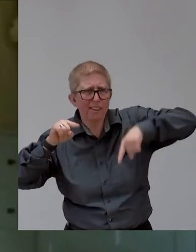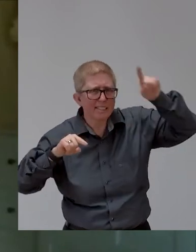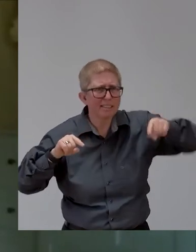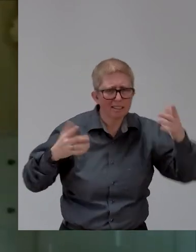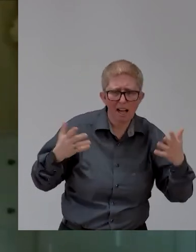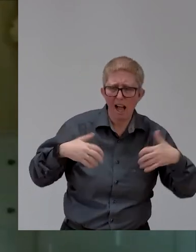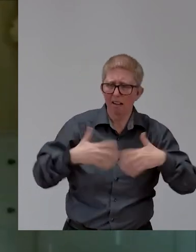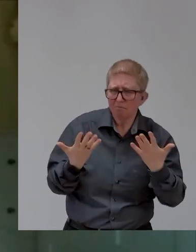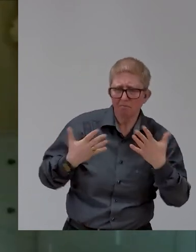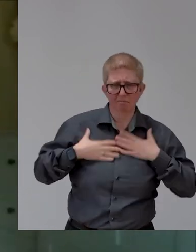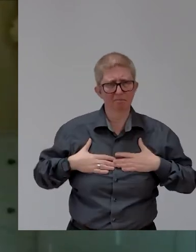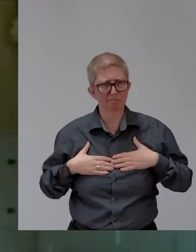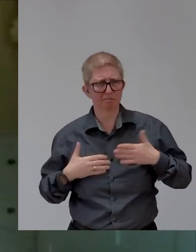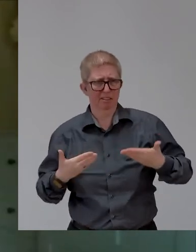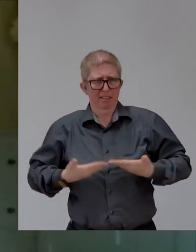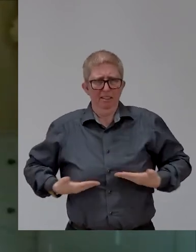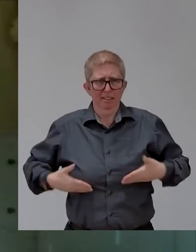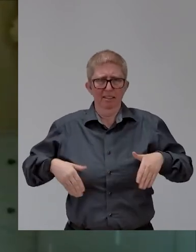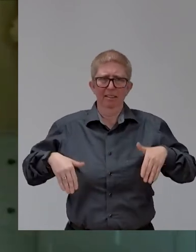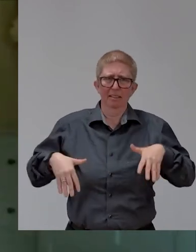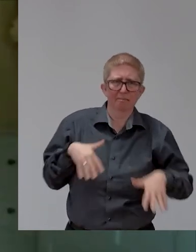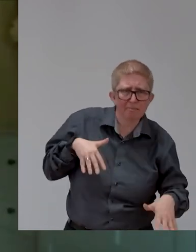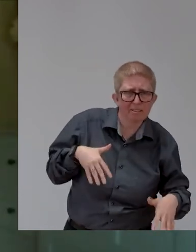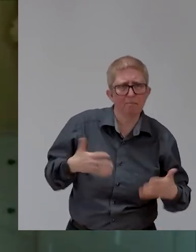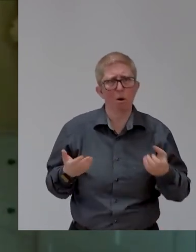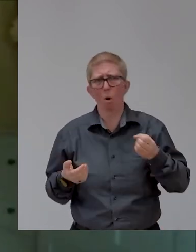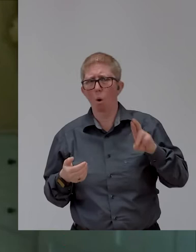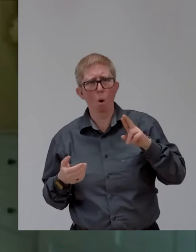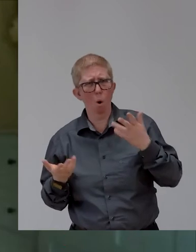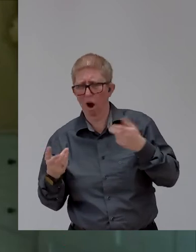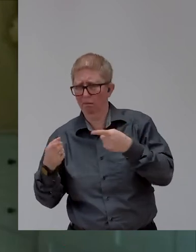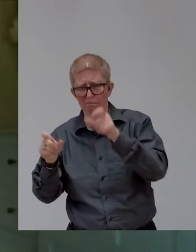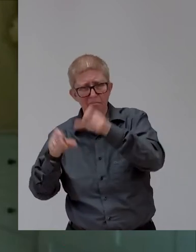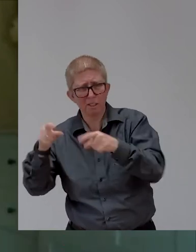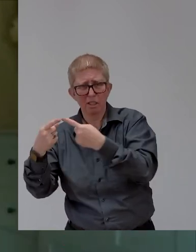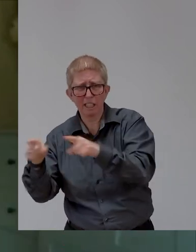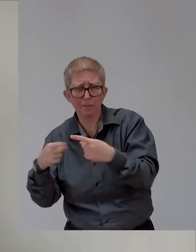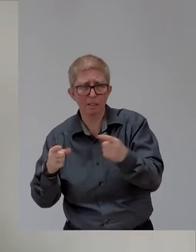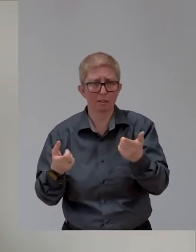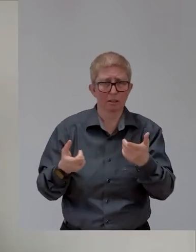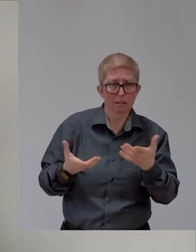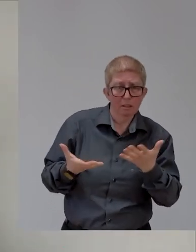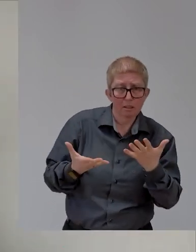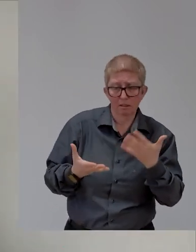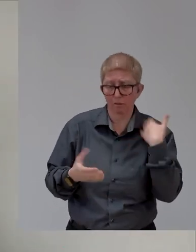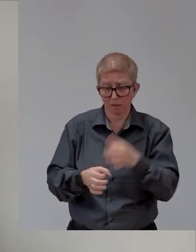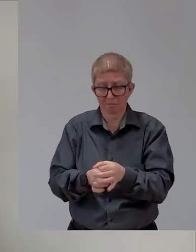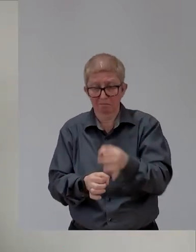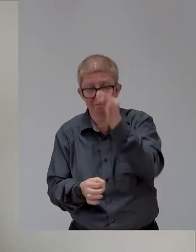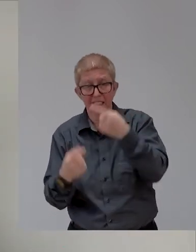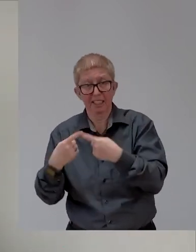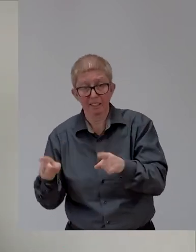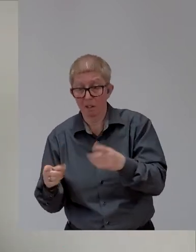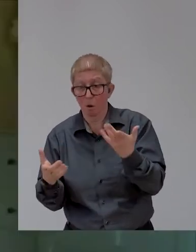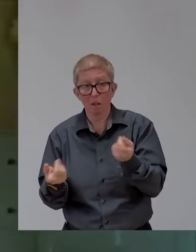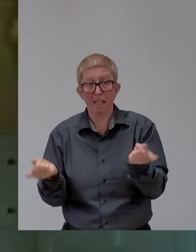somebody would be in hospital with an injury like this was five, five and a half months. Today it's three. Something's missing in that